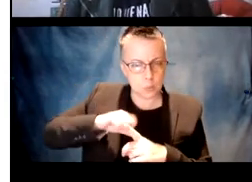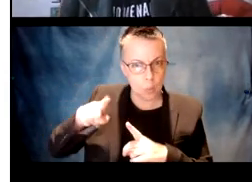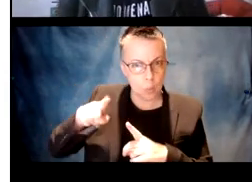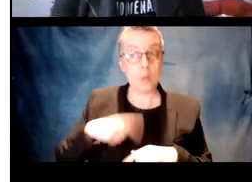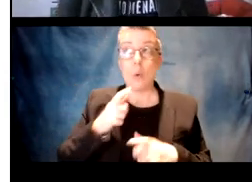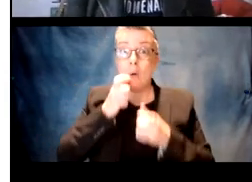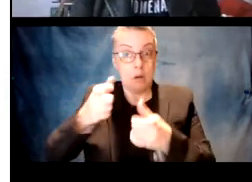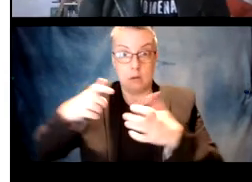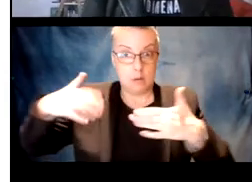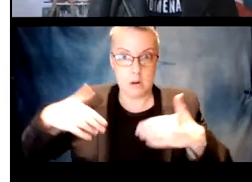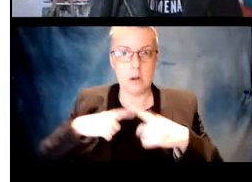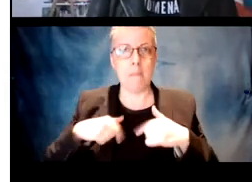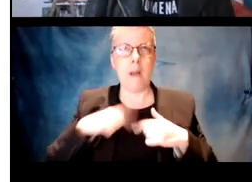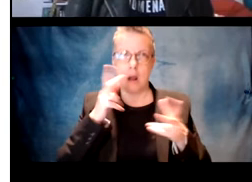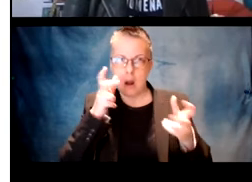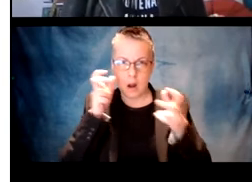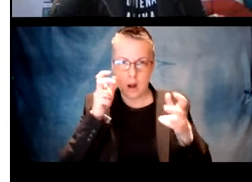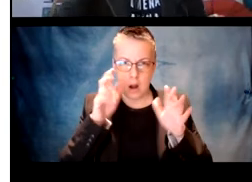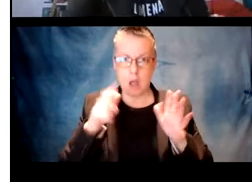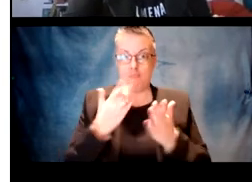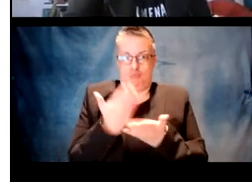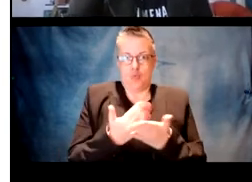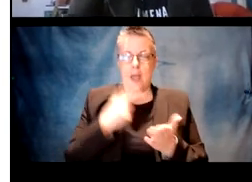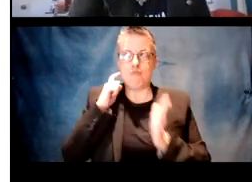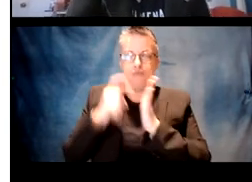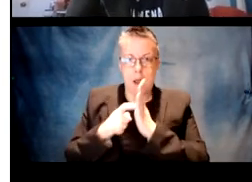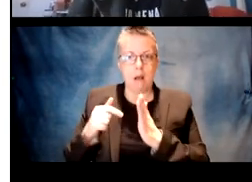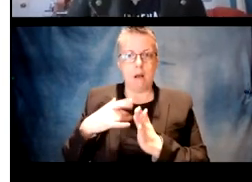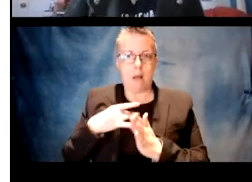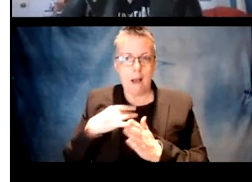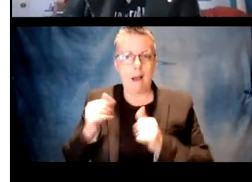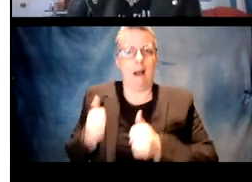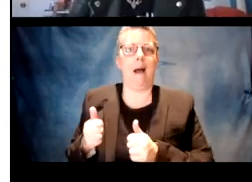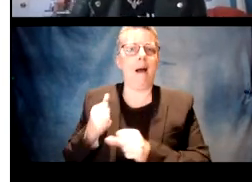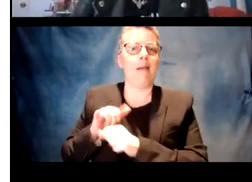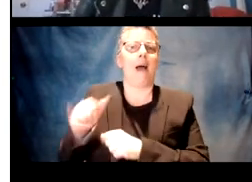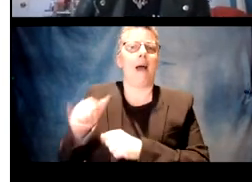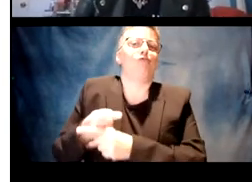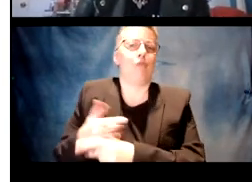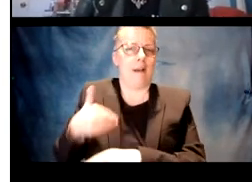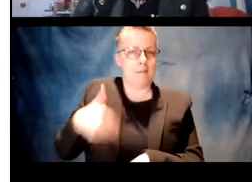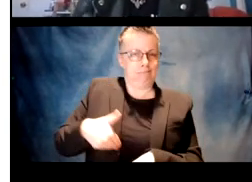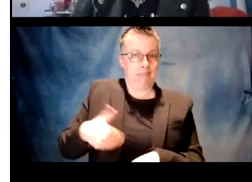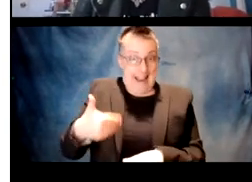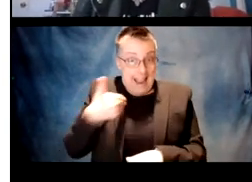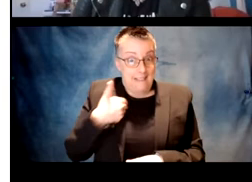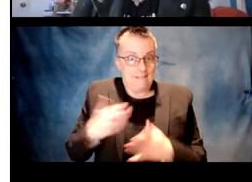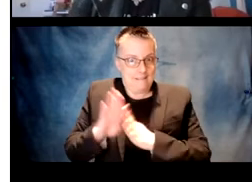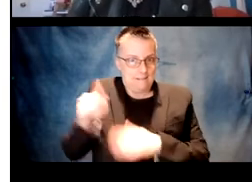happening by 18 months so children are able to detect these in their input and in experimental studies.